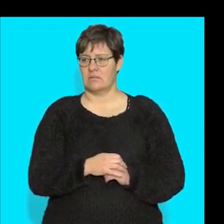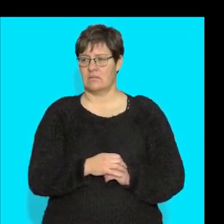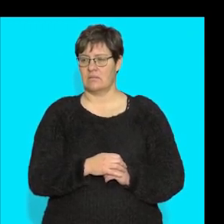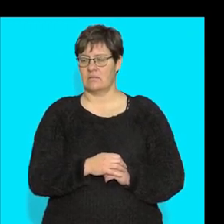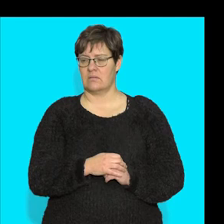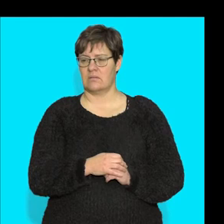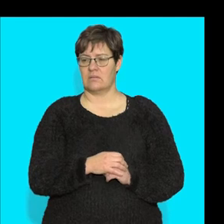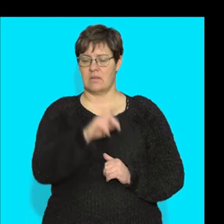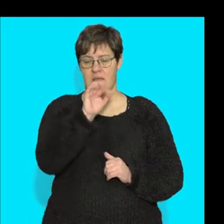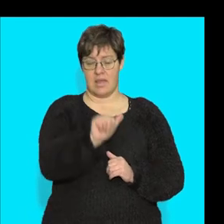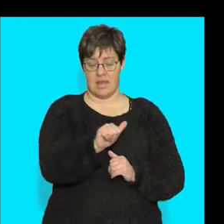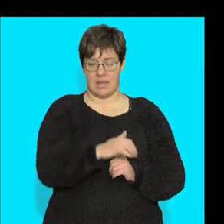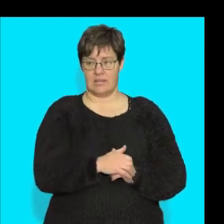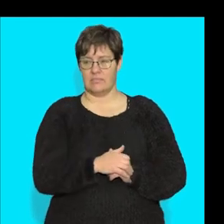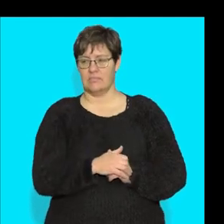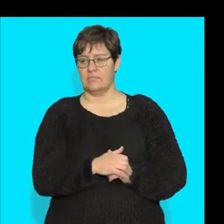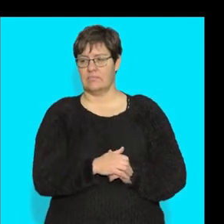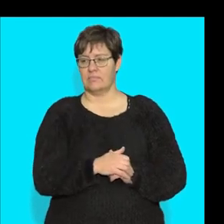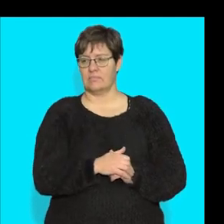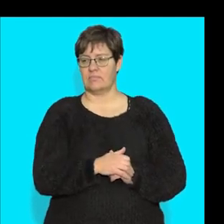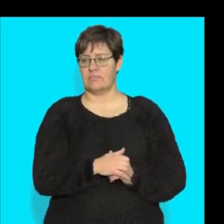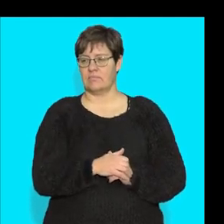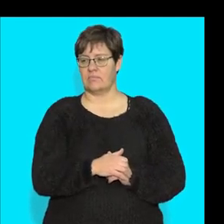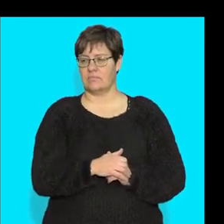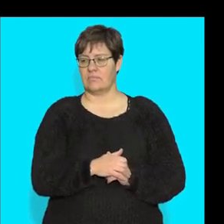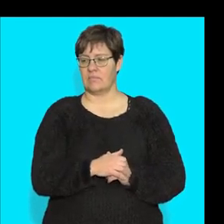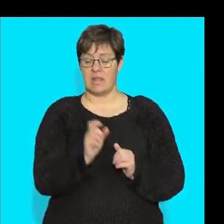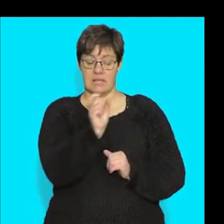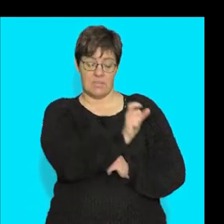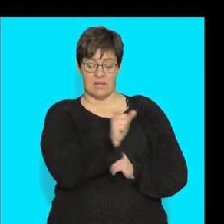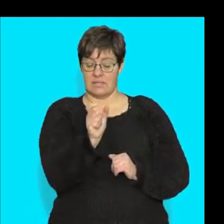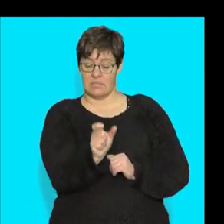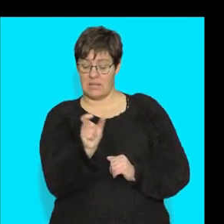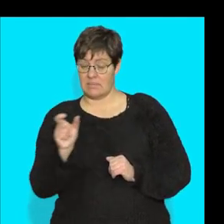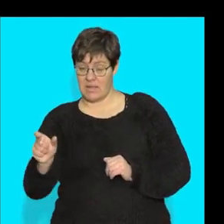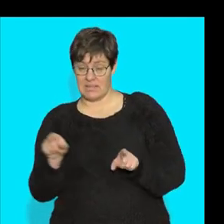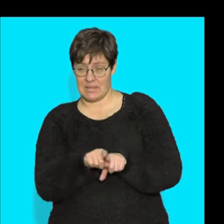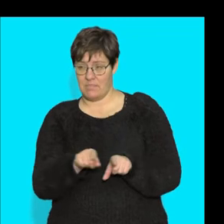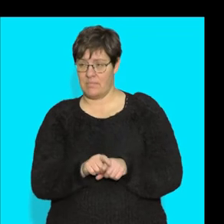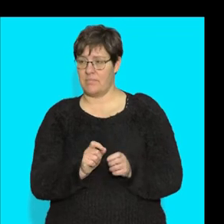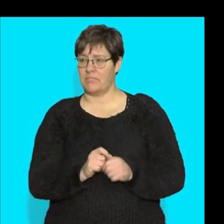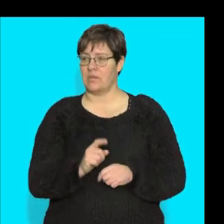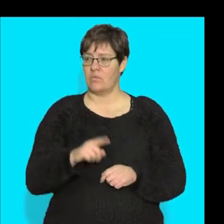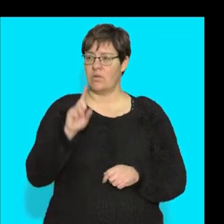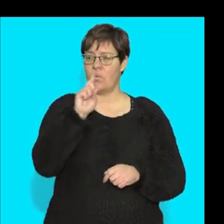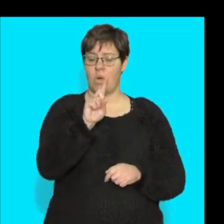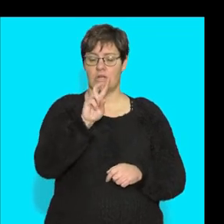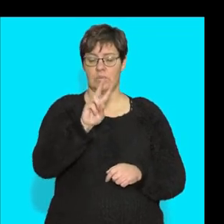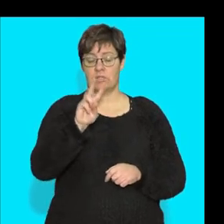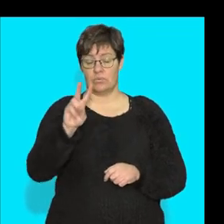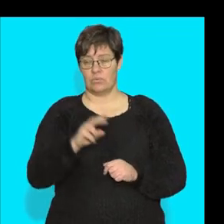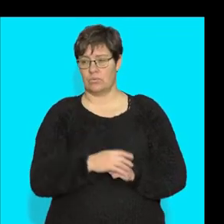do I label that? A. And I make sure the space over there and the next one is 120.